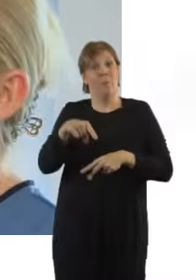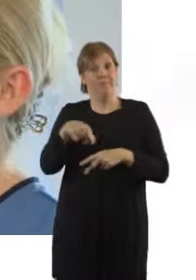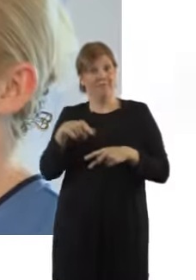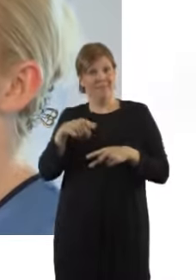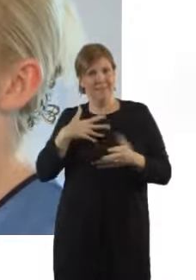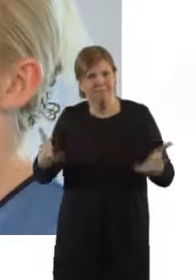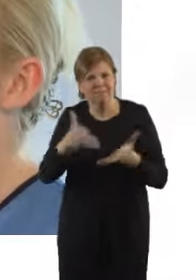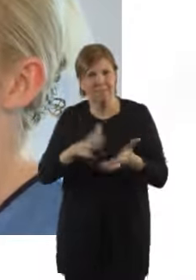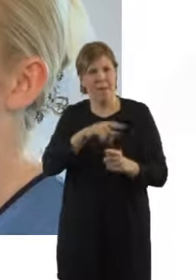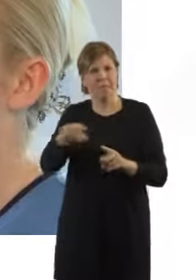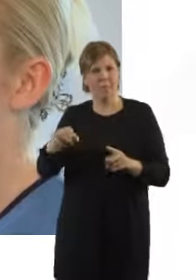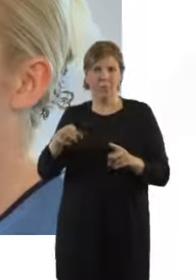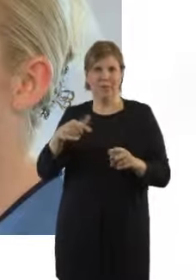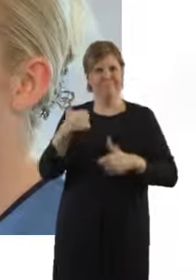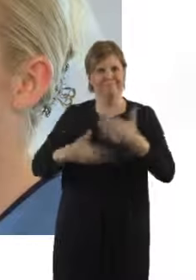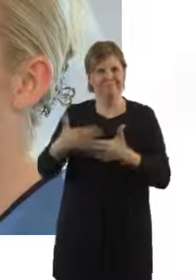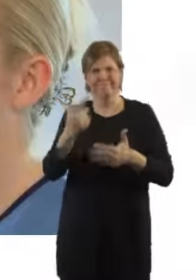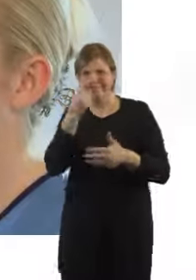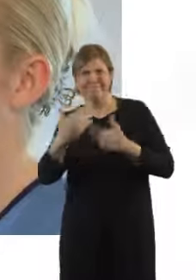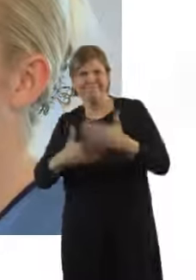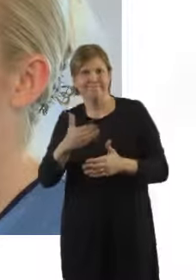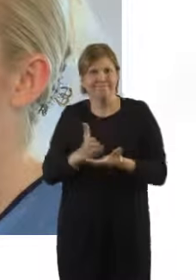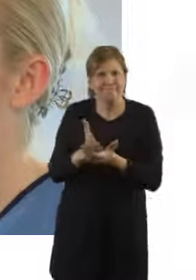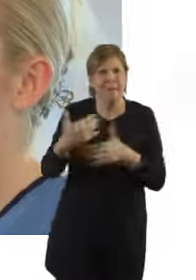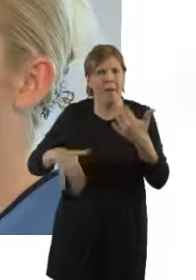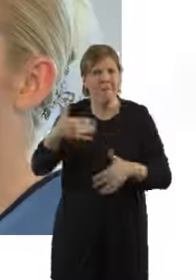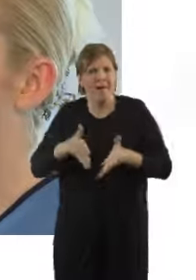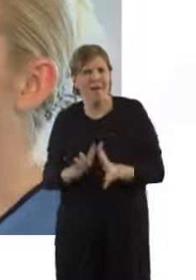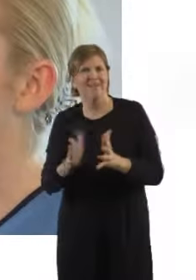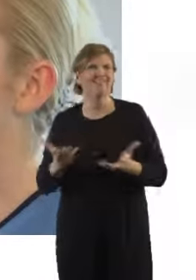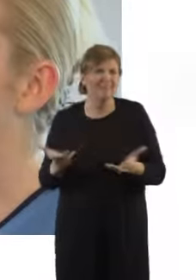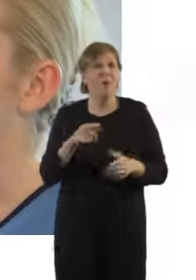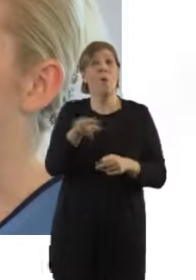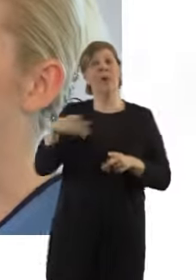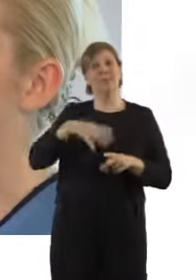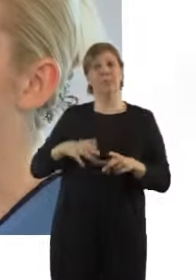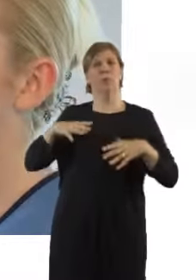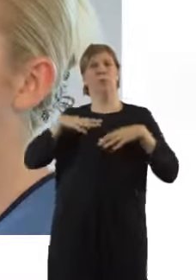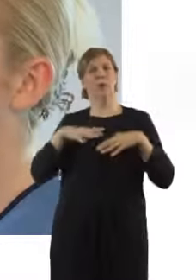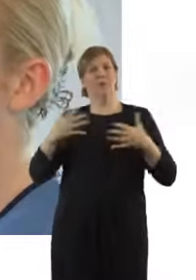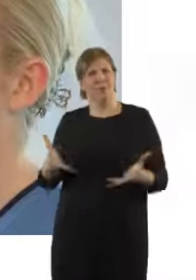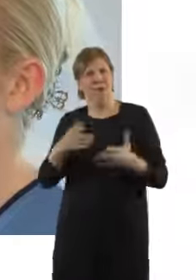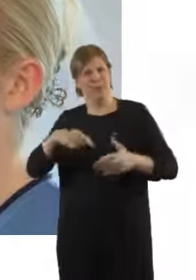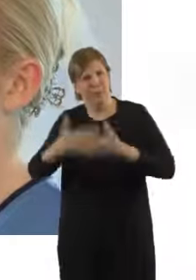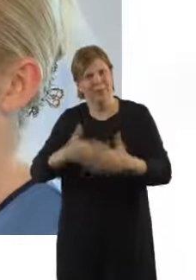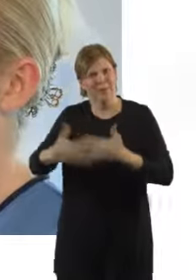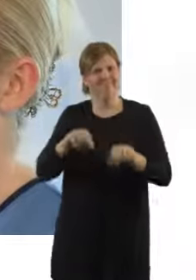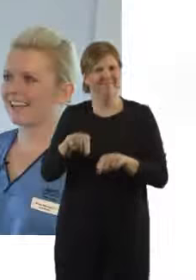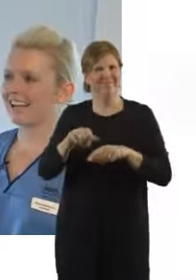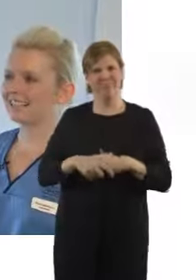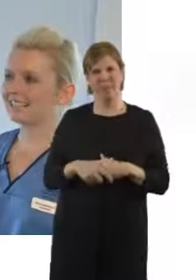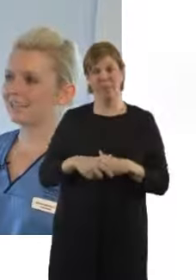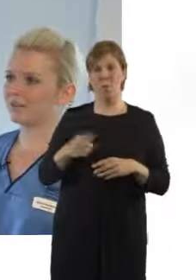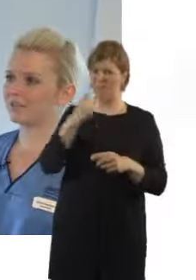The midwife will encourage mum to achieve the most optimal positions for labour in birth. However, obviously when mum needs a rest, she will be encouraged to do that too.